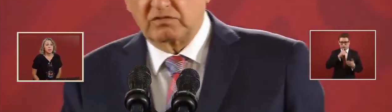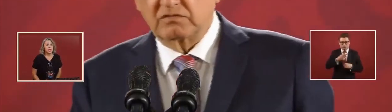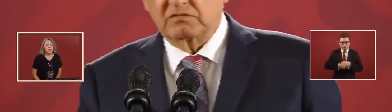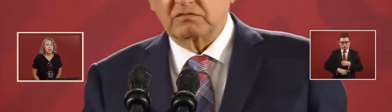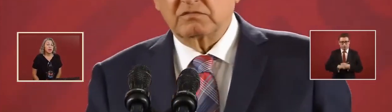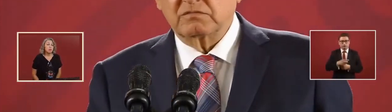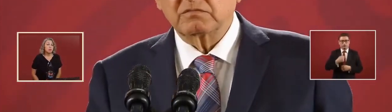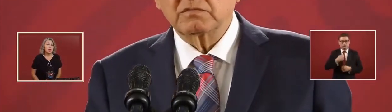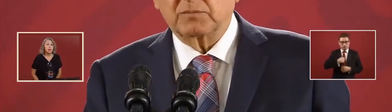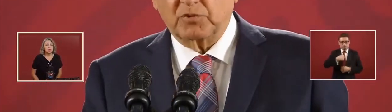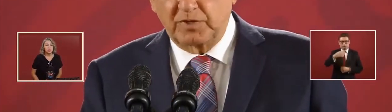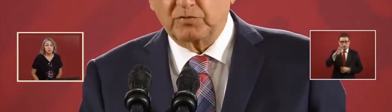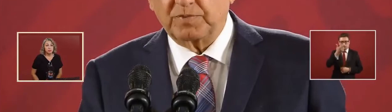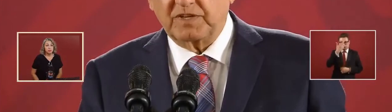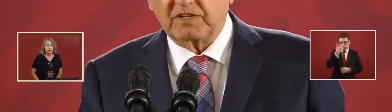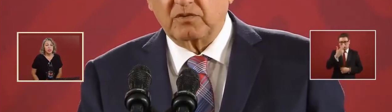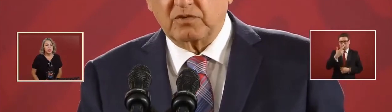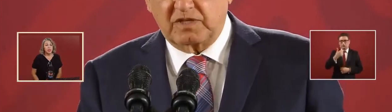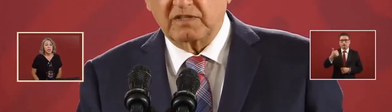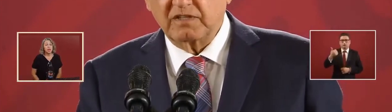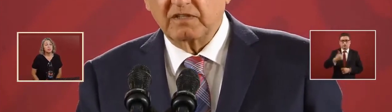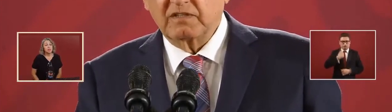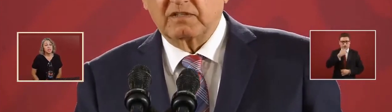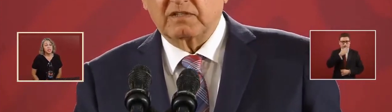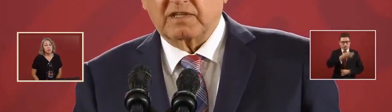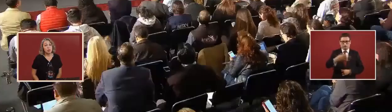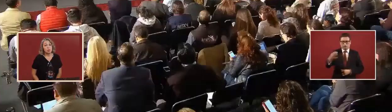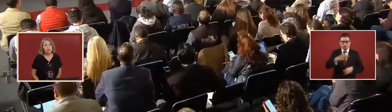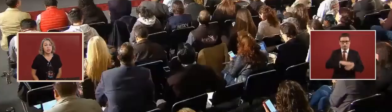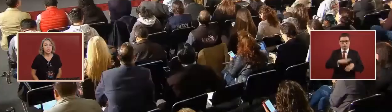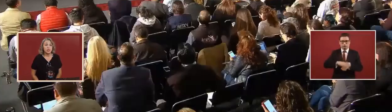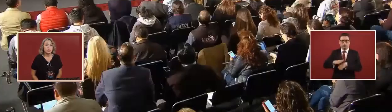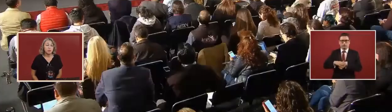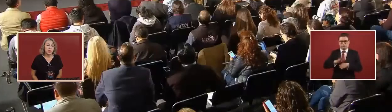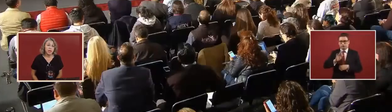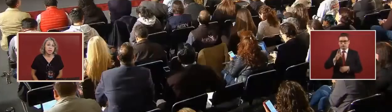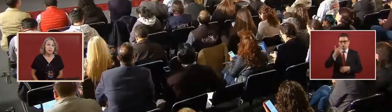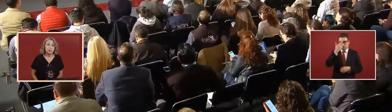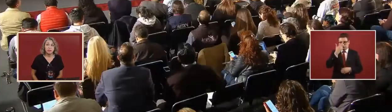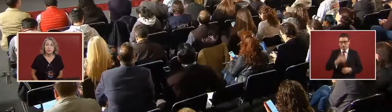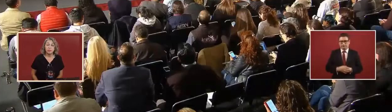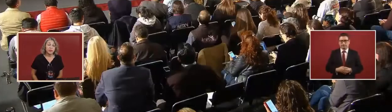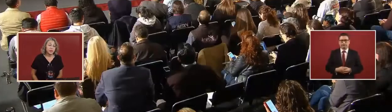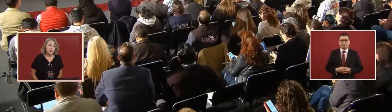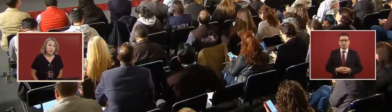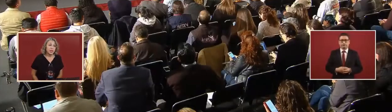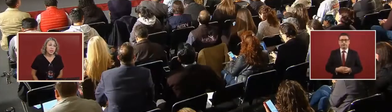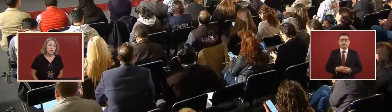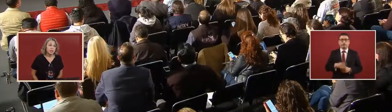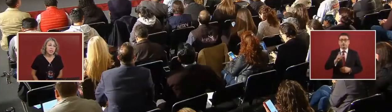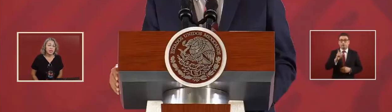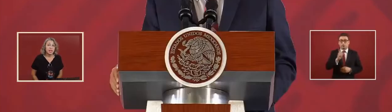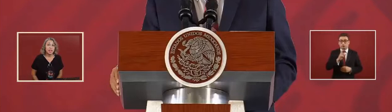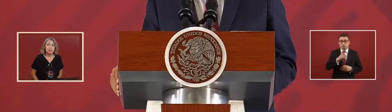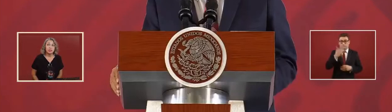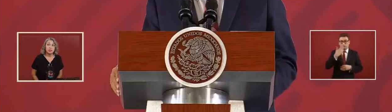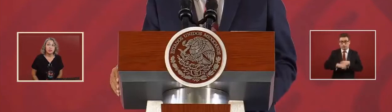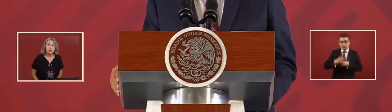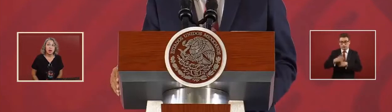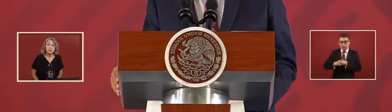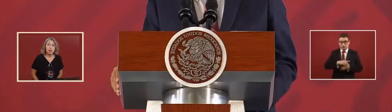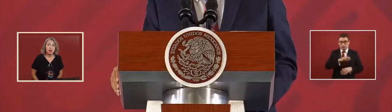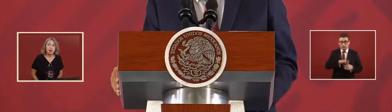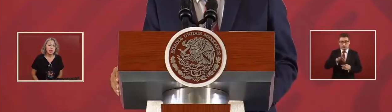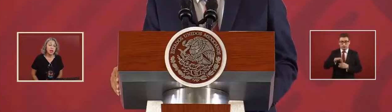and I am going to take the opportunity to remind you, that electoral crimes are now grave crimes.